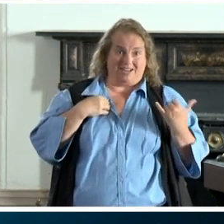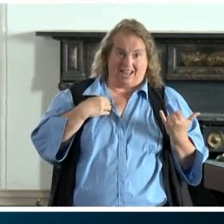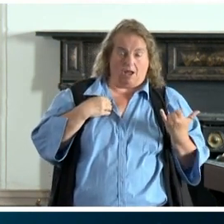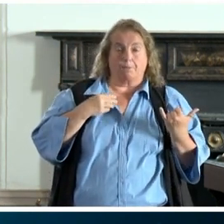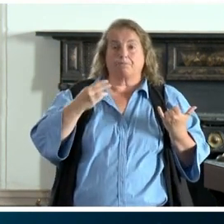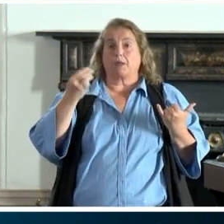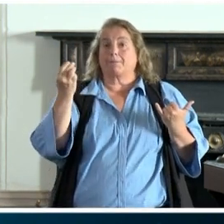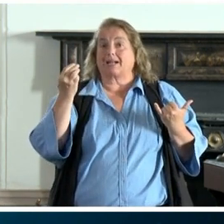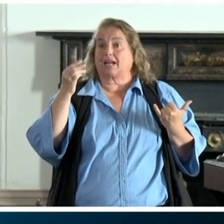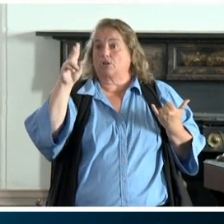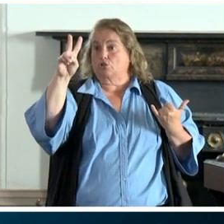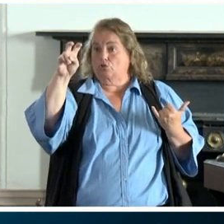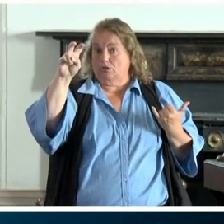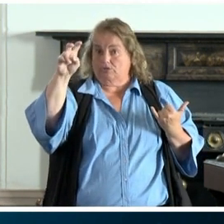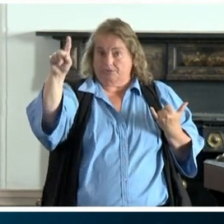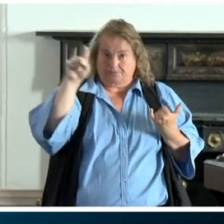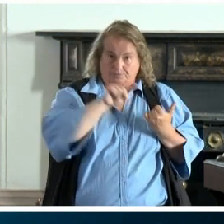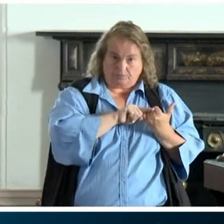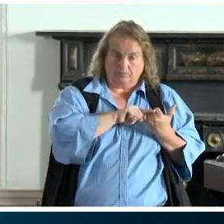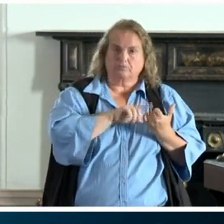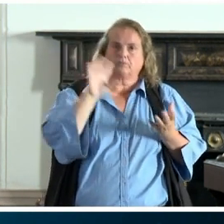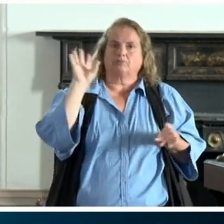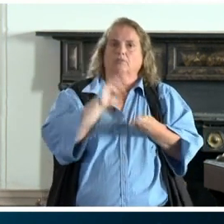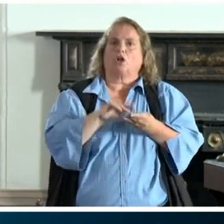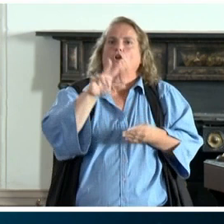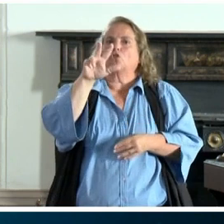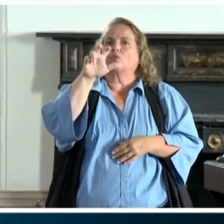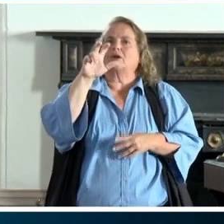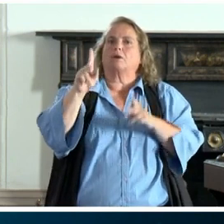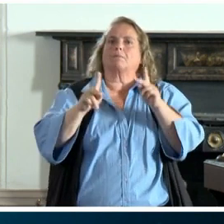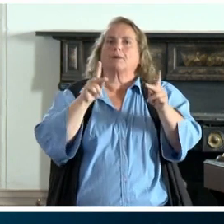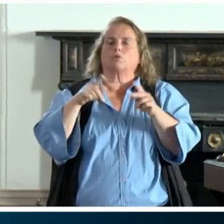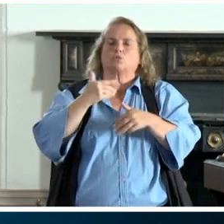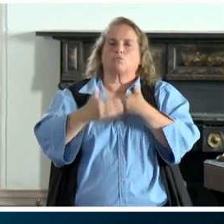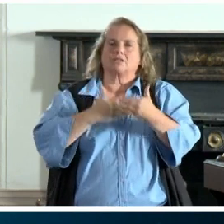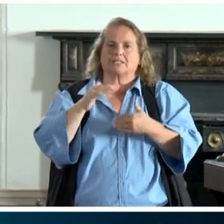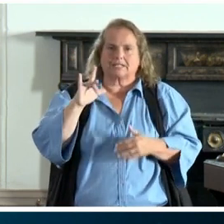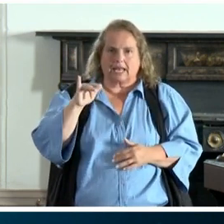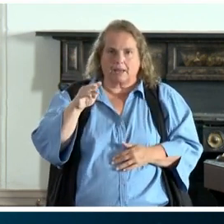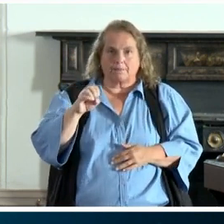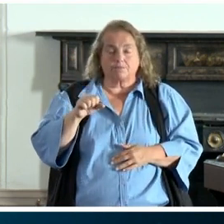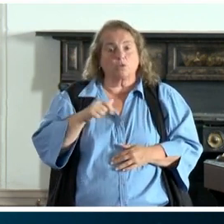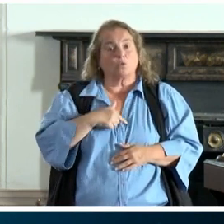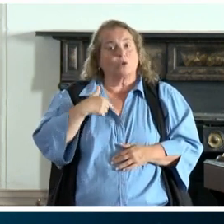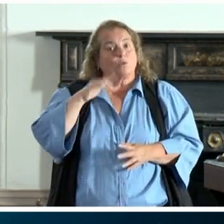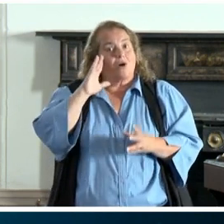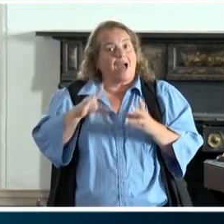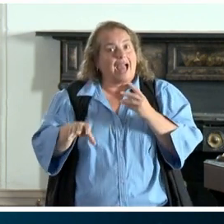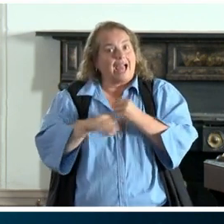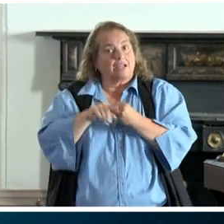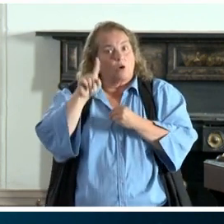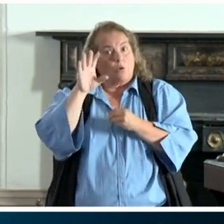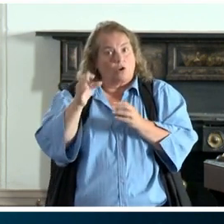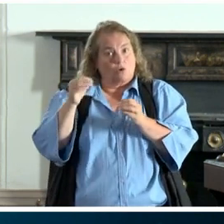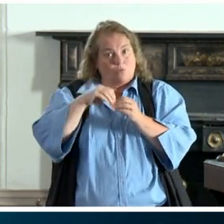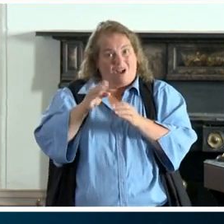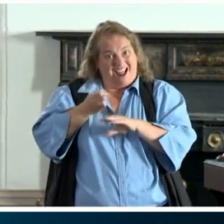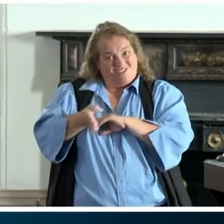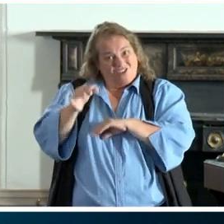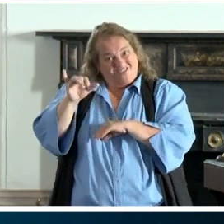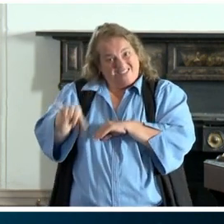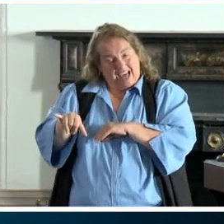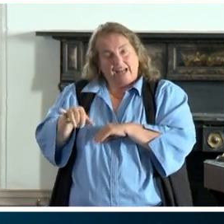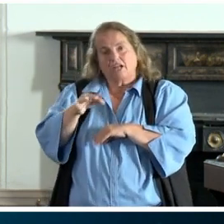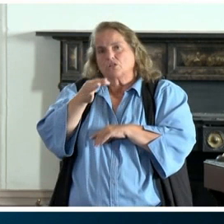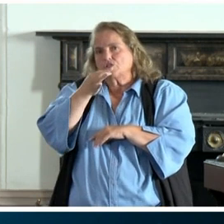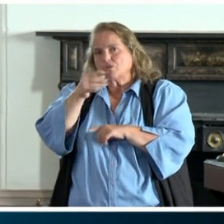with these extra 200, we will be up to 300 employees. We're going to add 100 more after that as soon as they